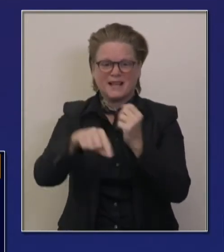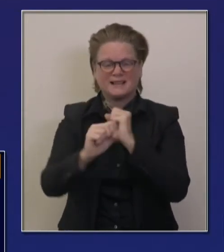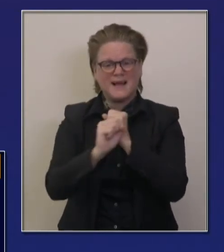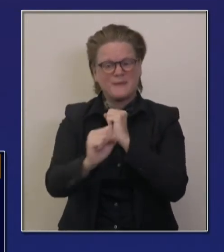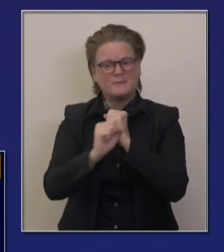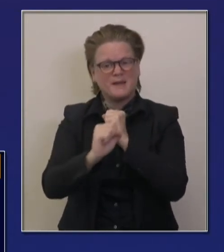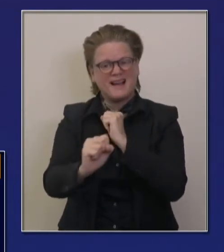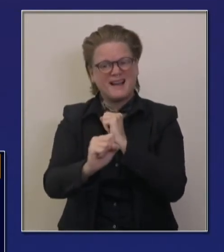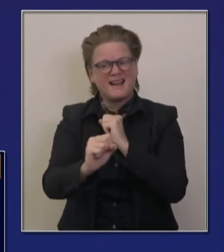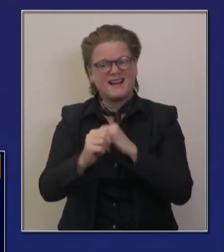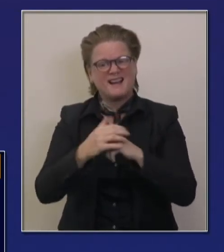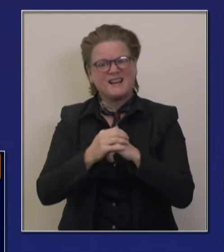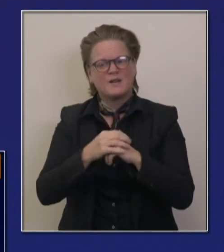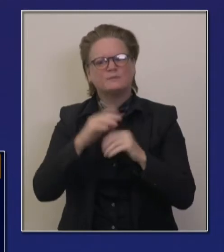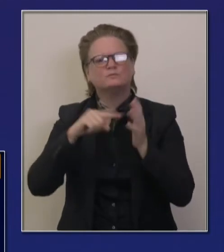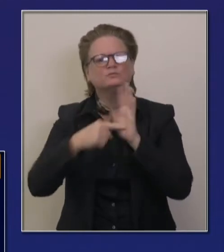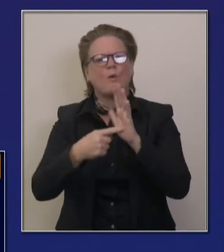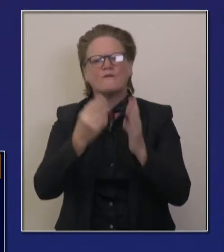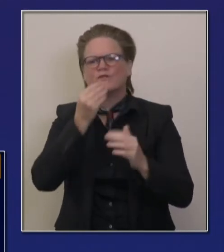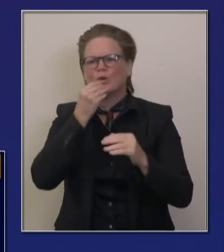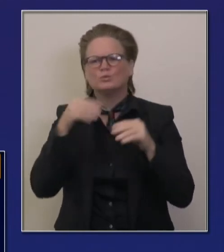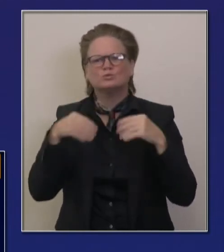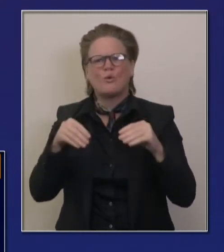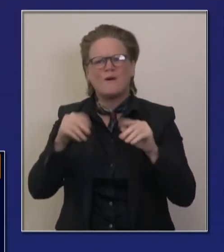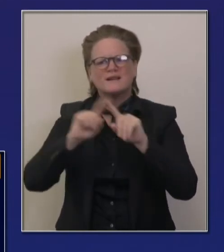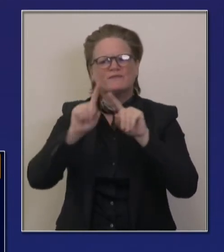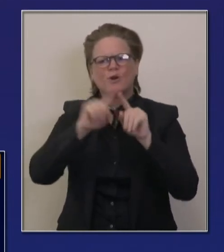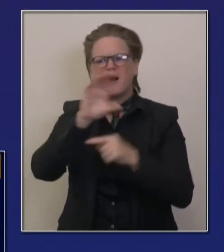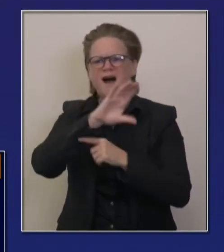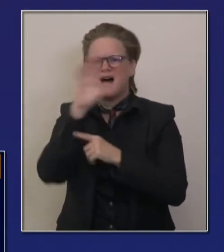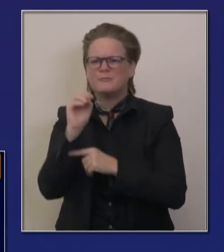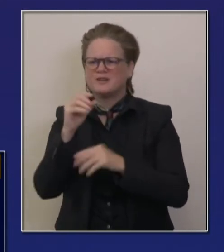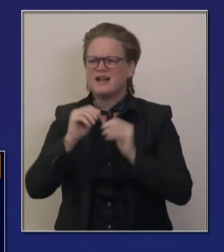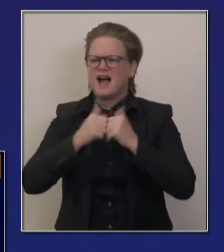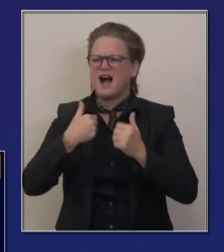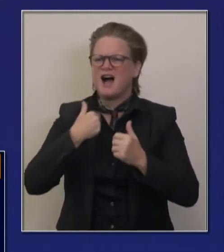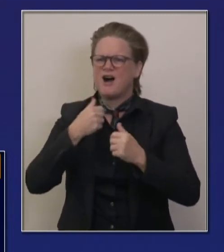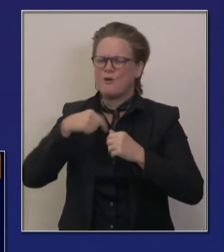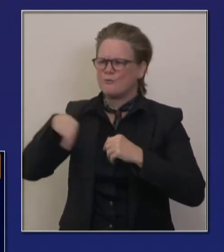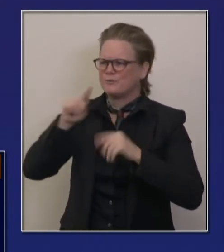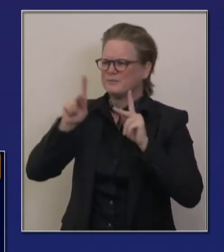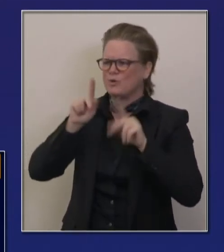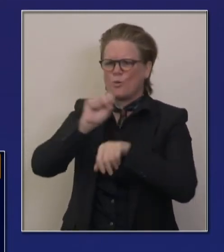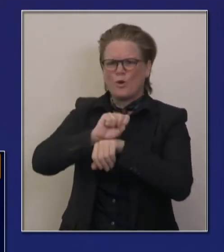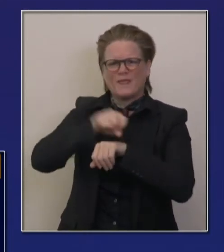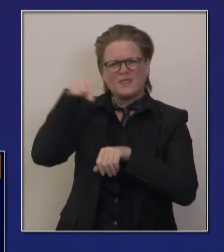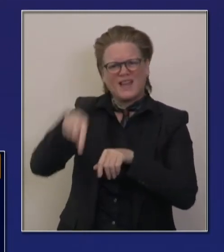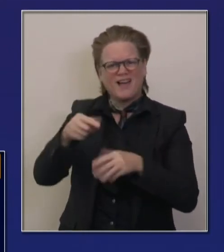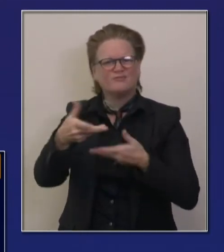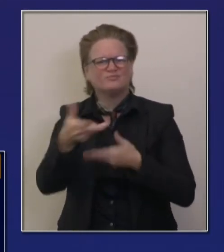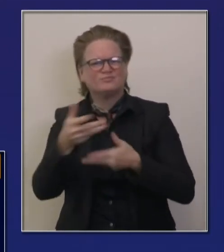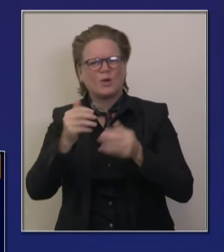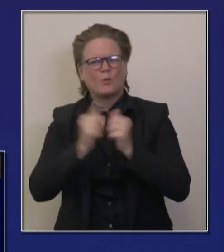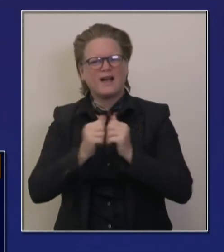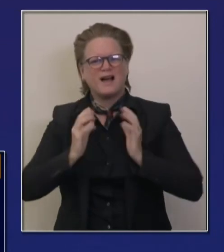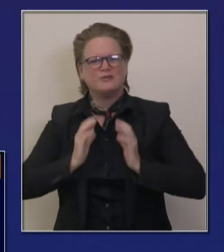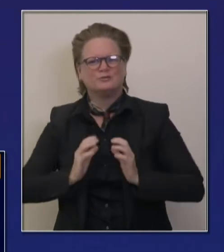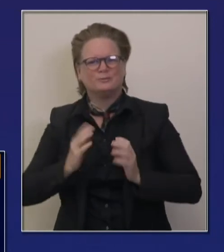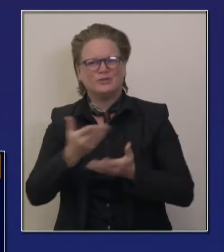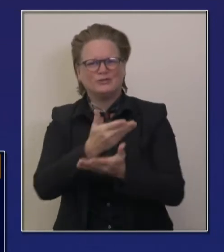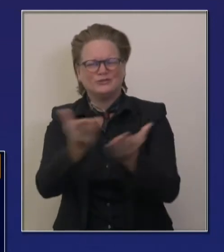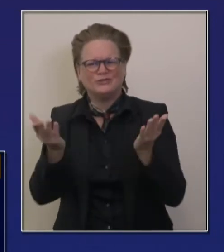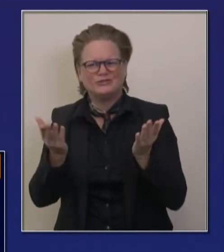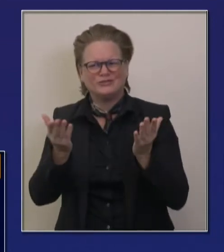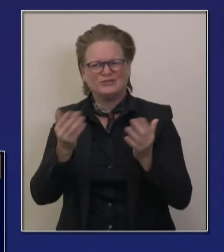specifically, uh, to, um, connect with people in a trusted way, in a very culturally competent way. And, uh, I hope you'll